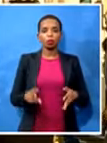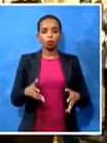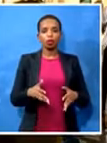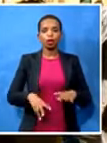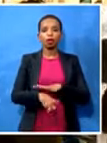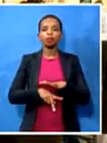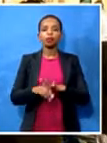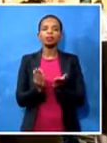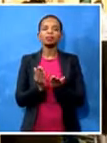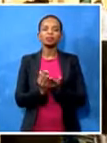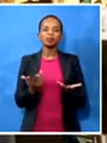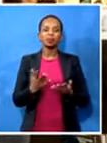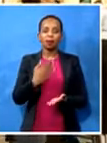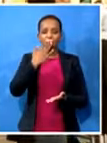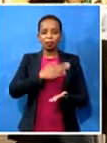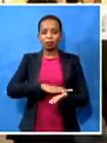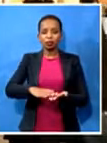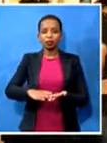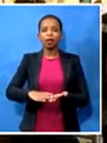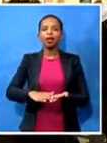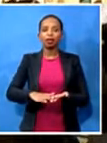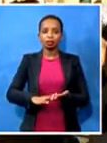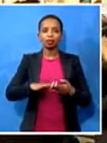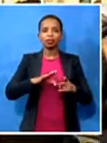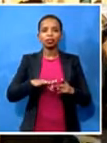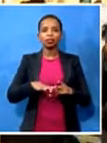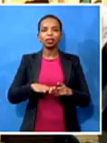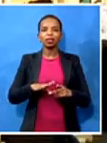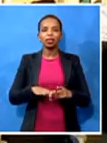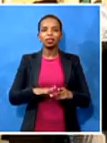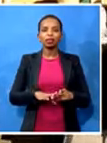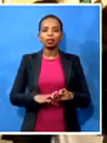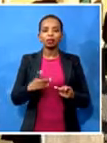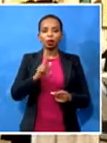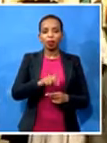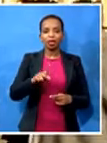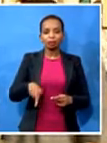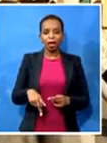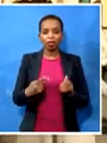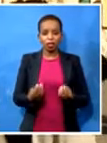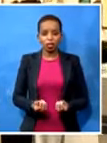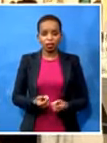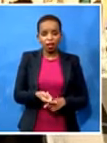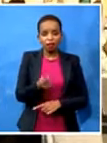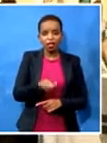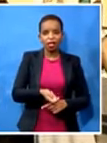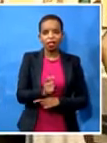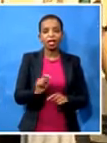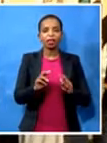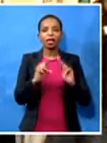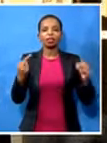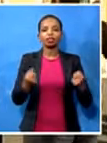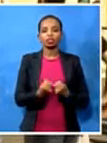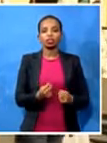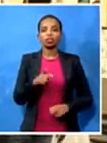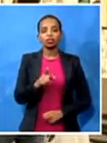for the pick-and-pay Save Feeding the Nation. There was an early one at 9 o'clock at Lantana Primary School, also in Mitchell's Plain. And